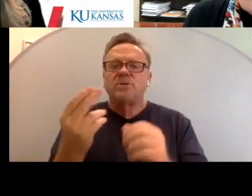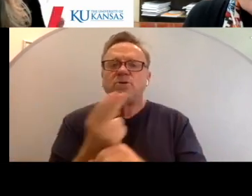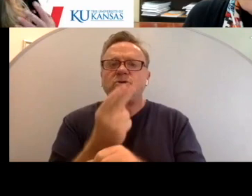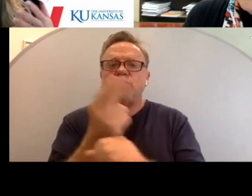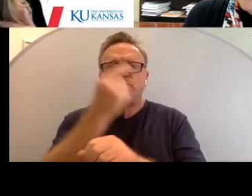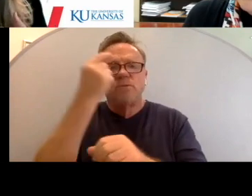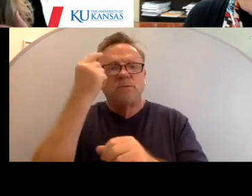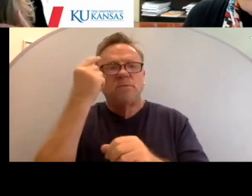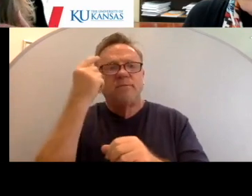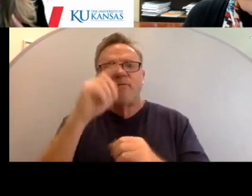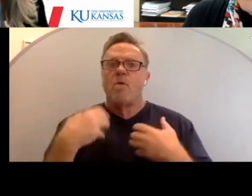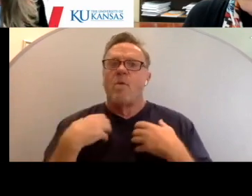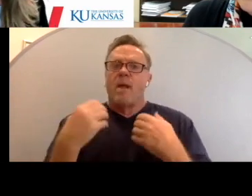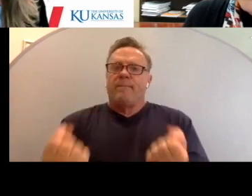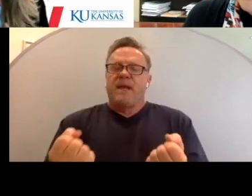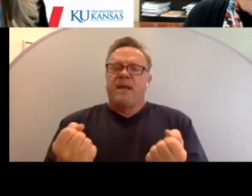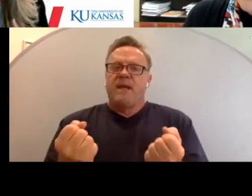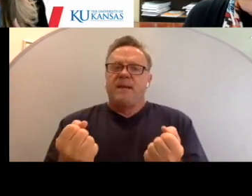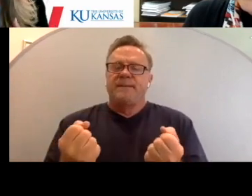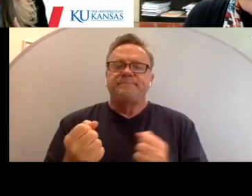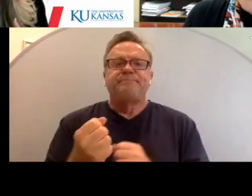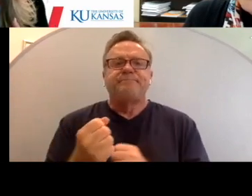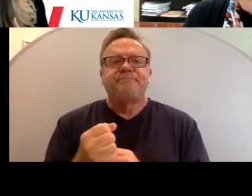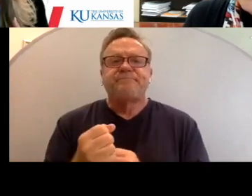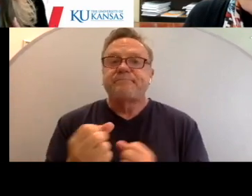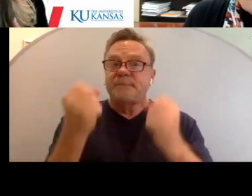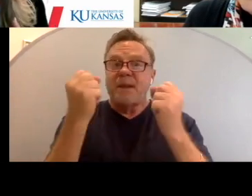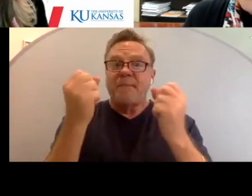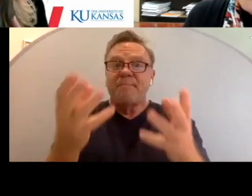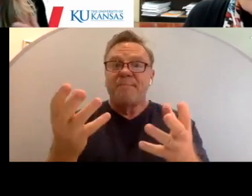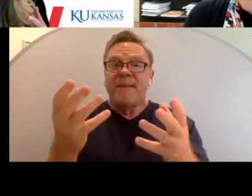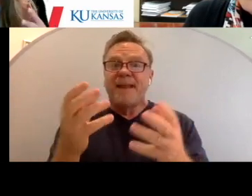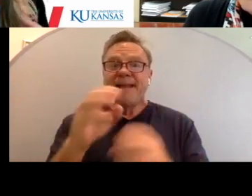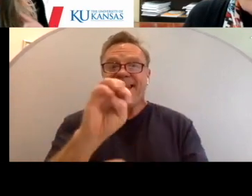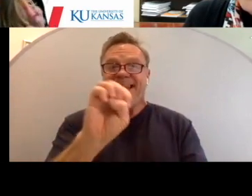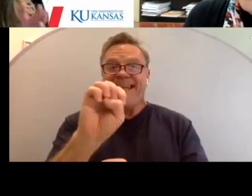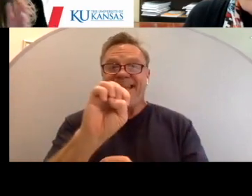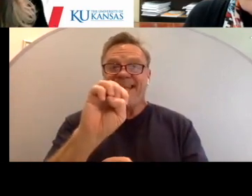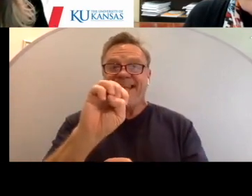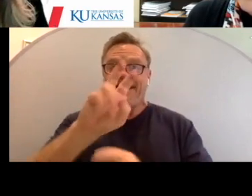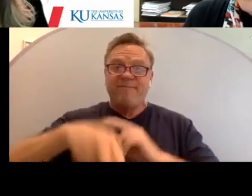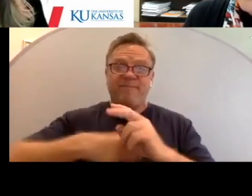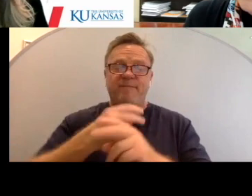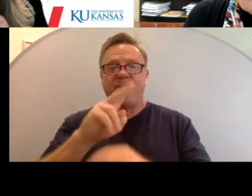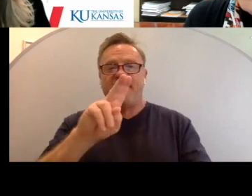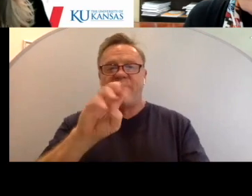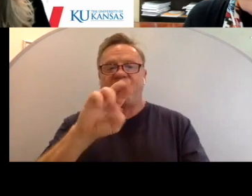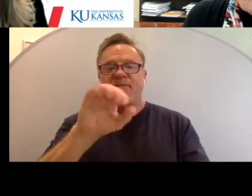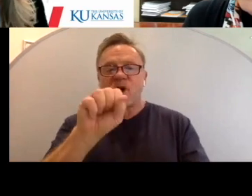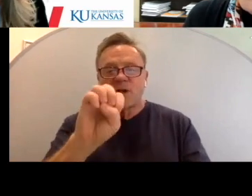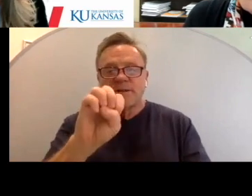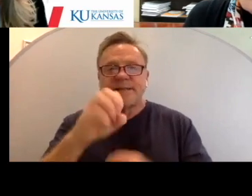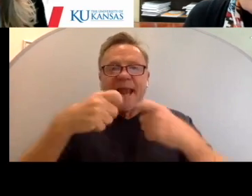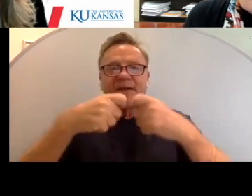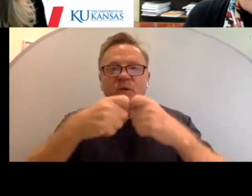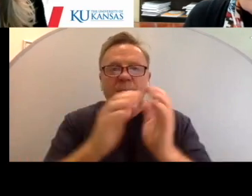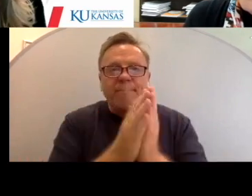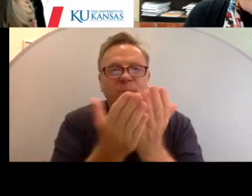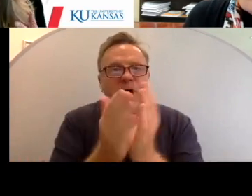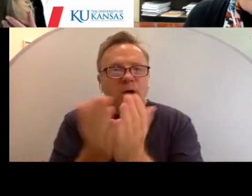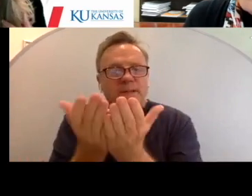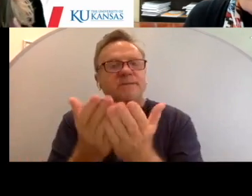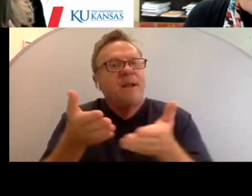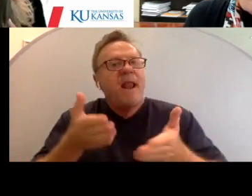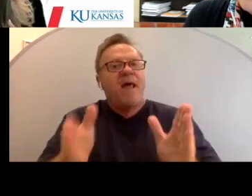well-being and wellness. Many e-verse or electronic books that allow